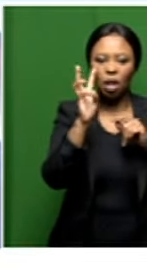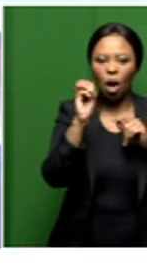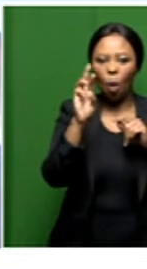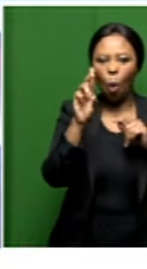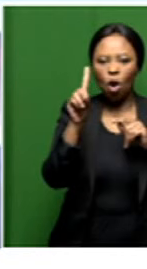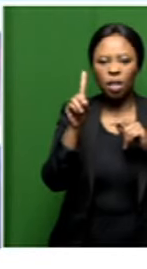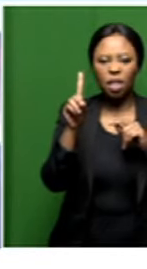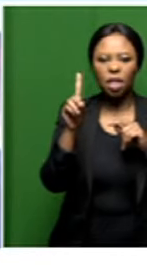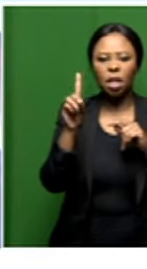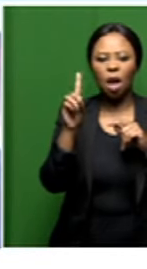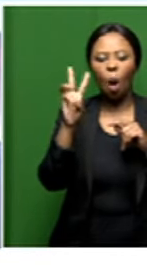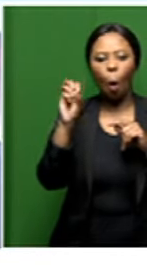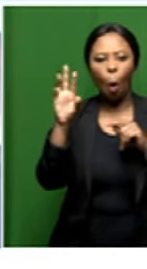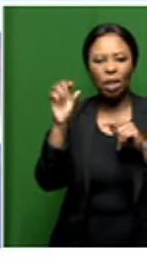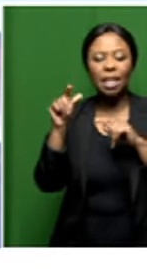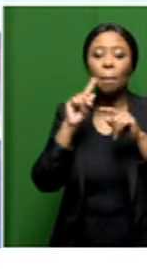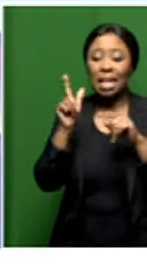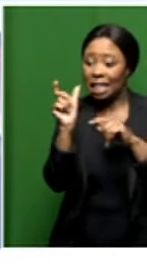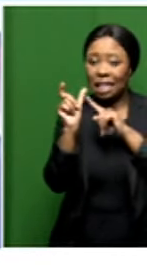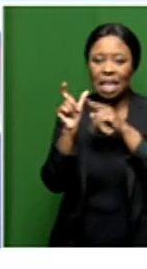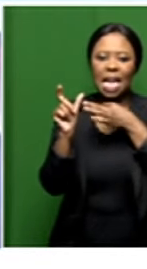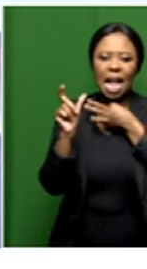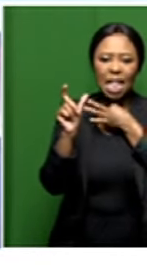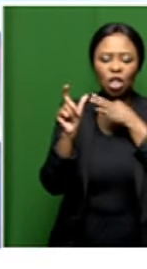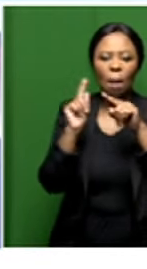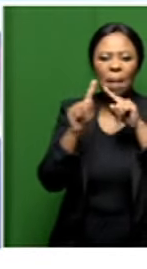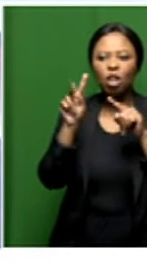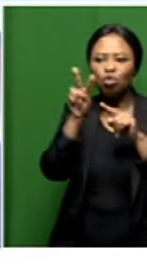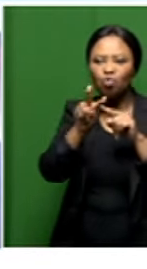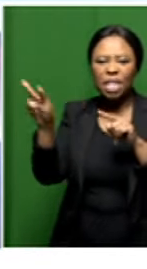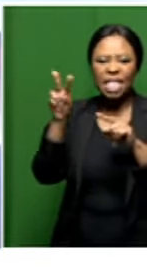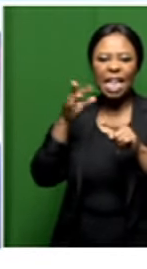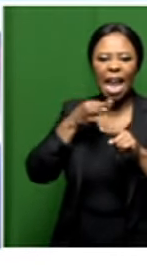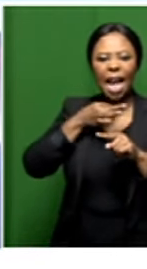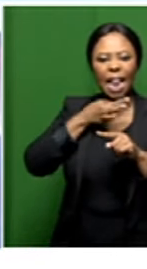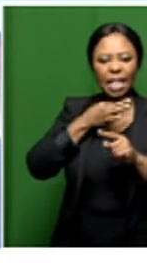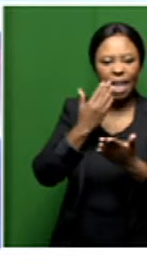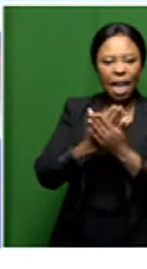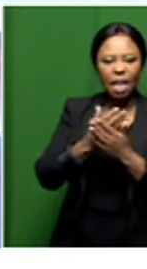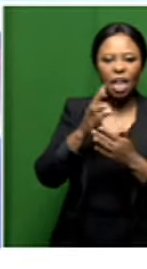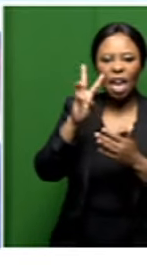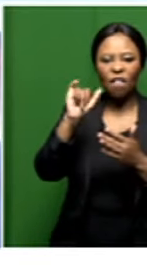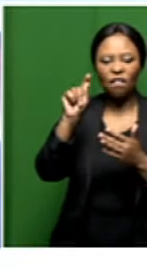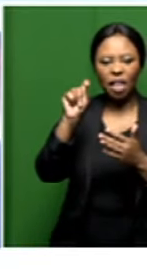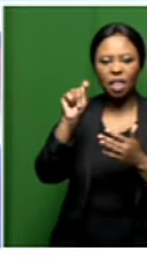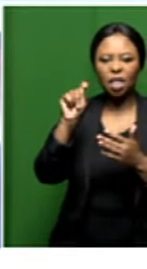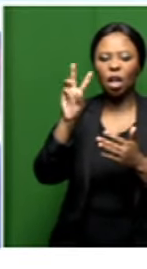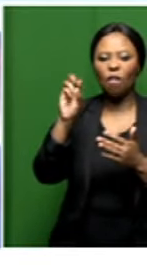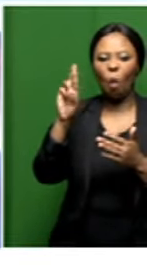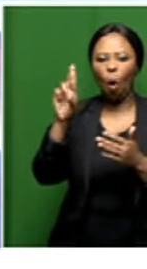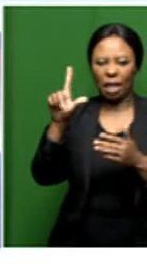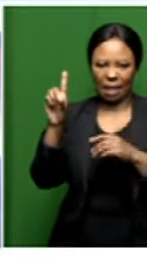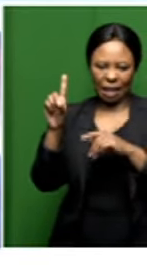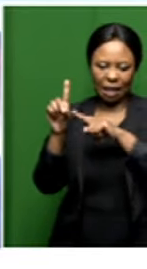title, but it also can be read in Afrikaans word woes. So within the